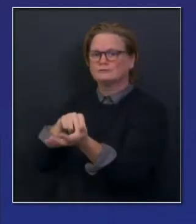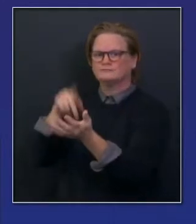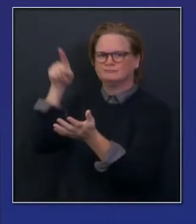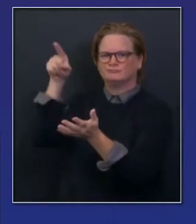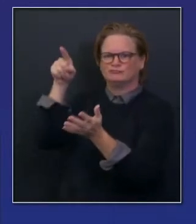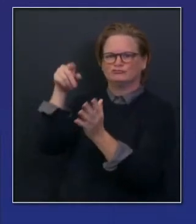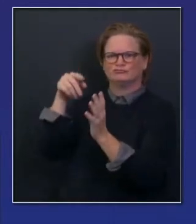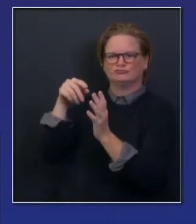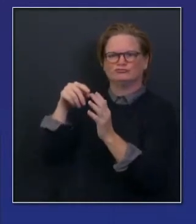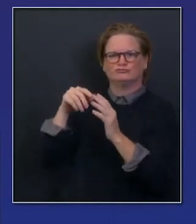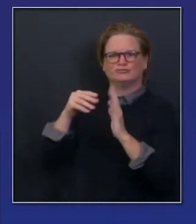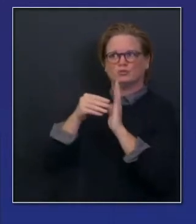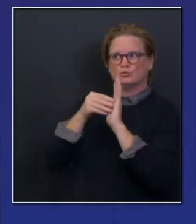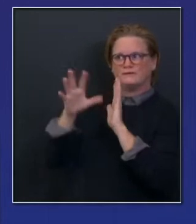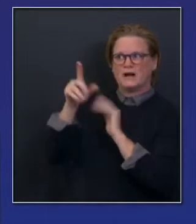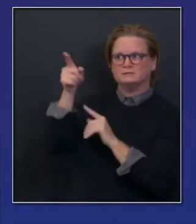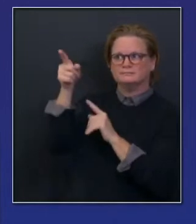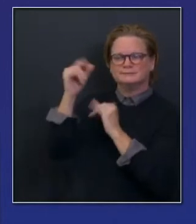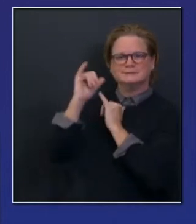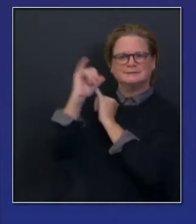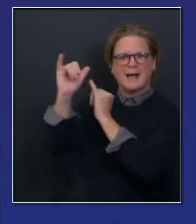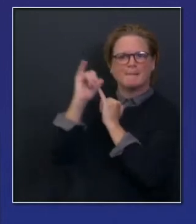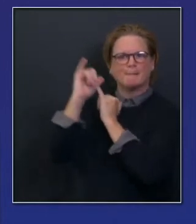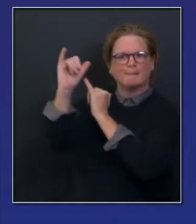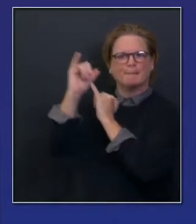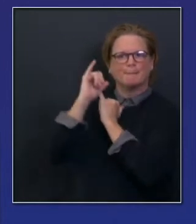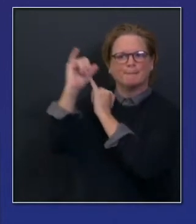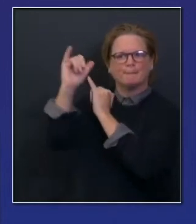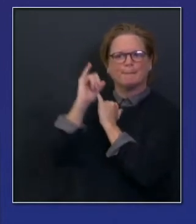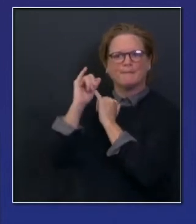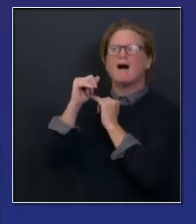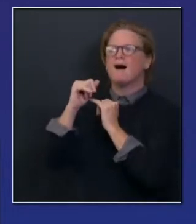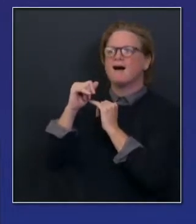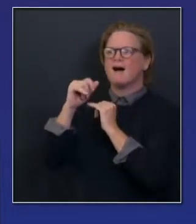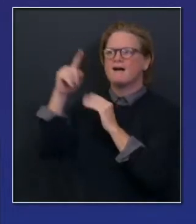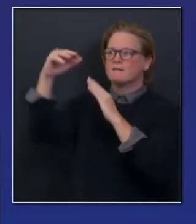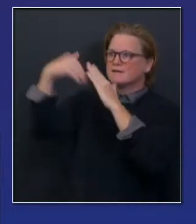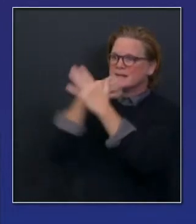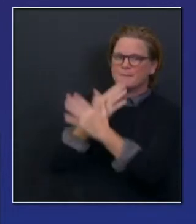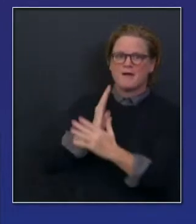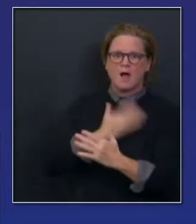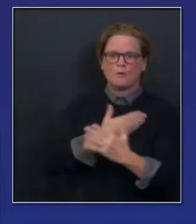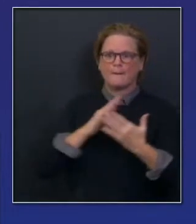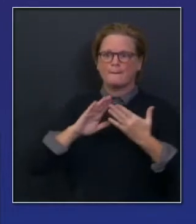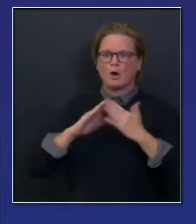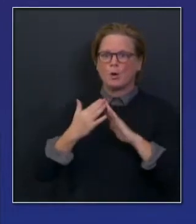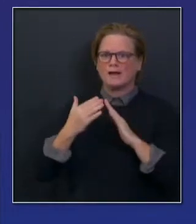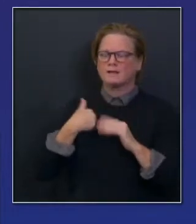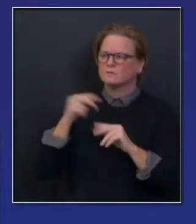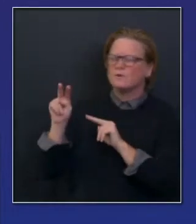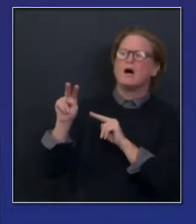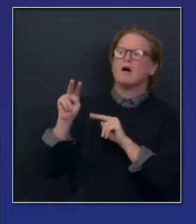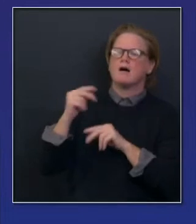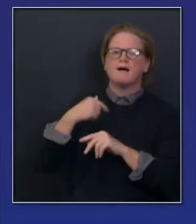diversity of this state. And I think that's also part and parcel of advancing this effort of building back